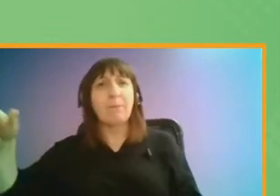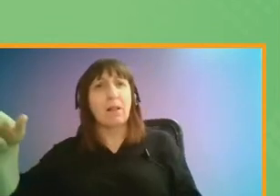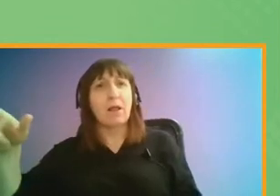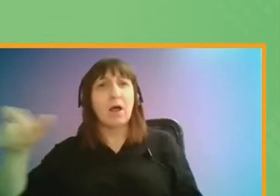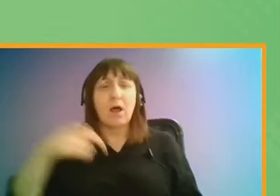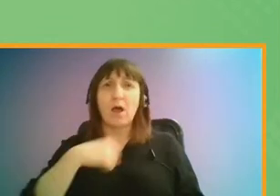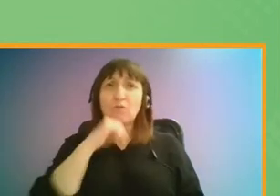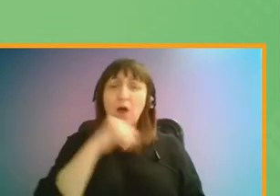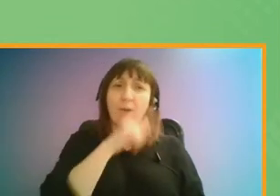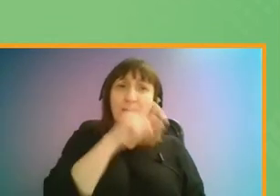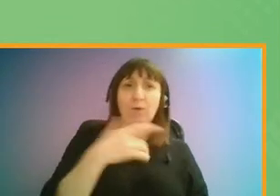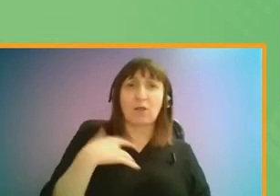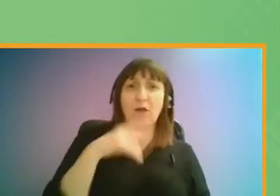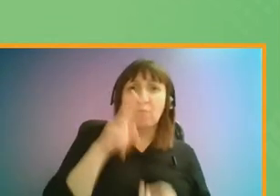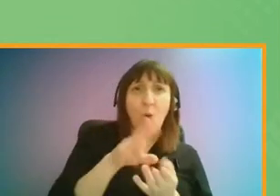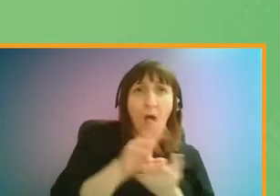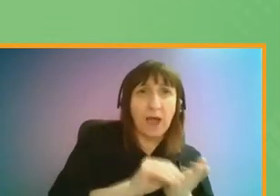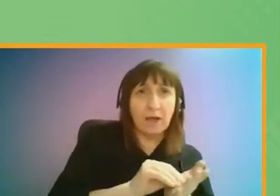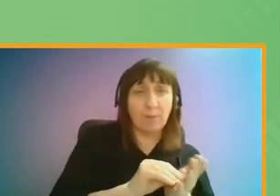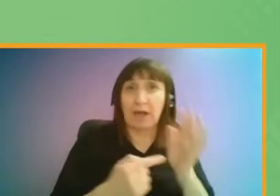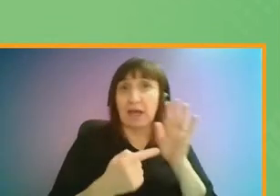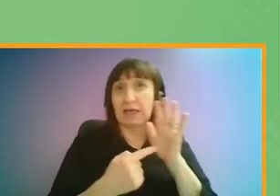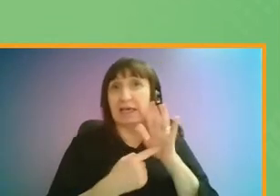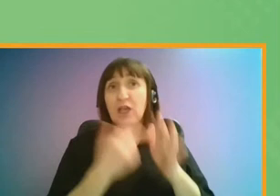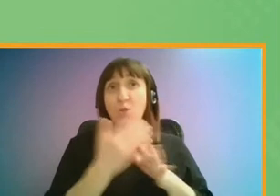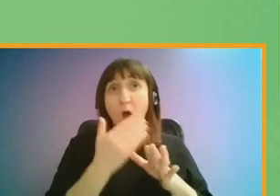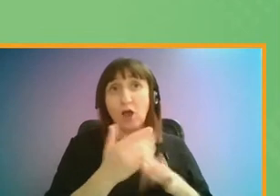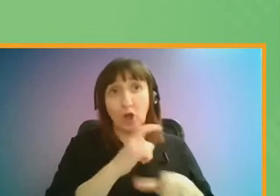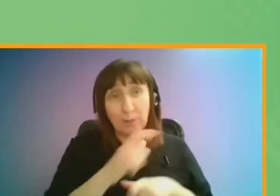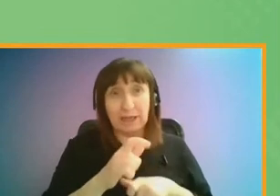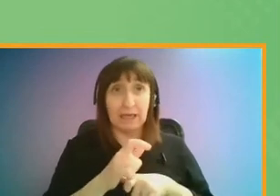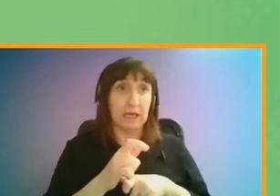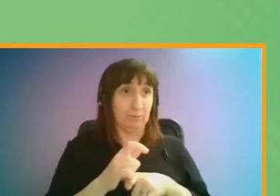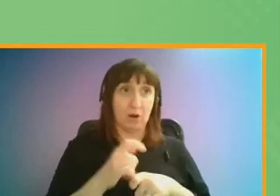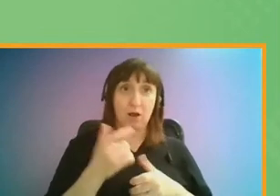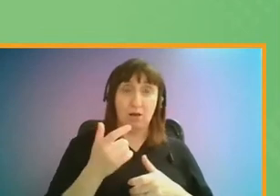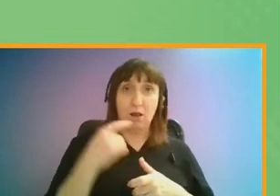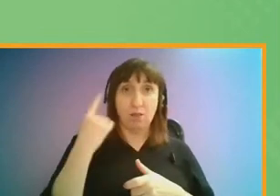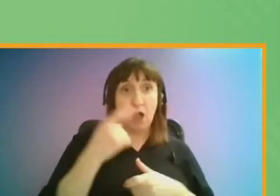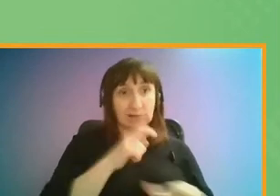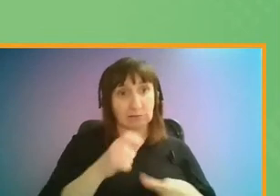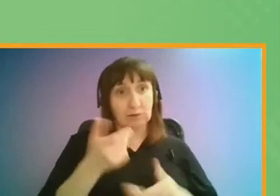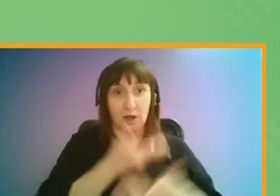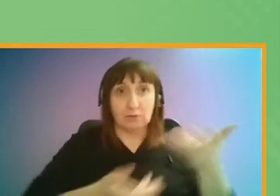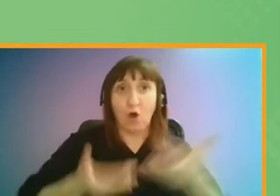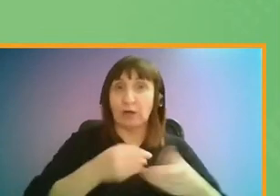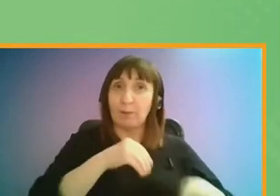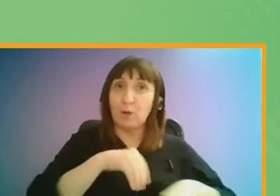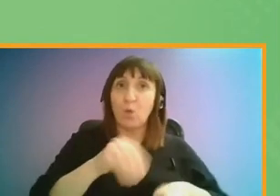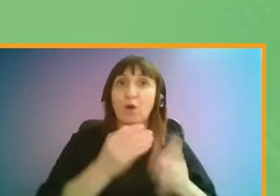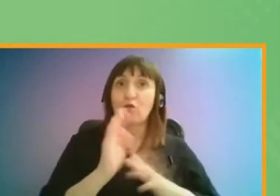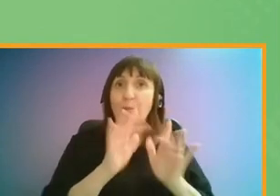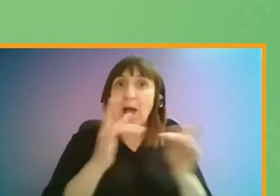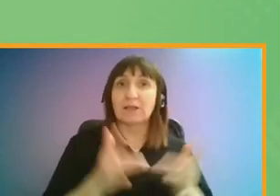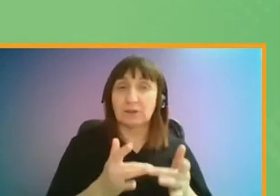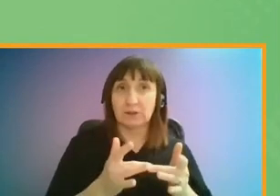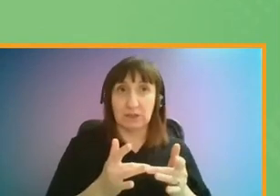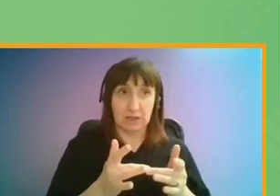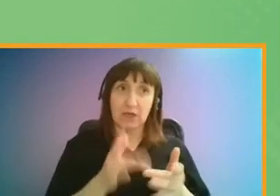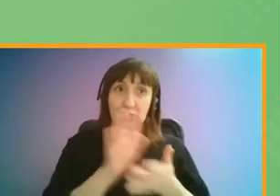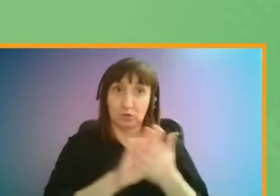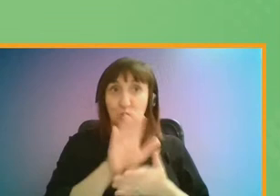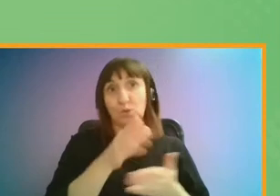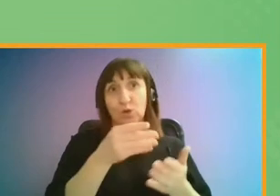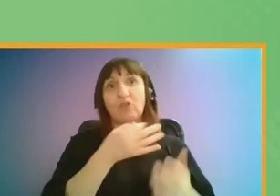by lower income Londoners including many key workers who have been keeping the capital running during the pandemic. It is essential that the financial risk posed to